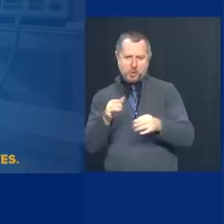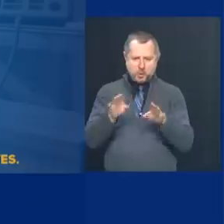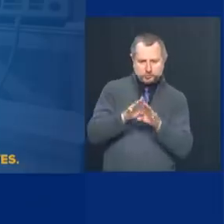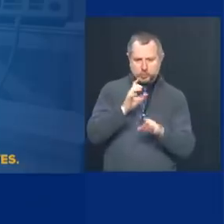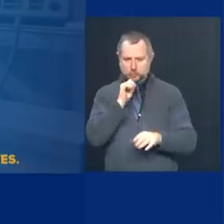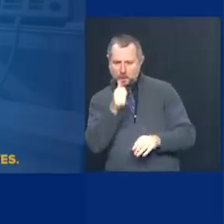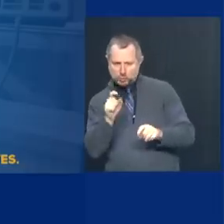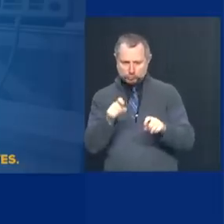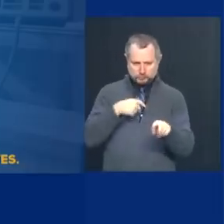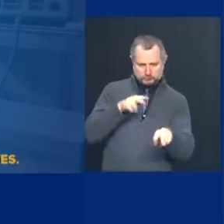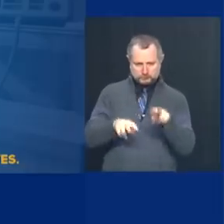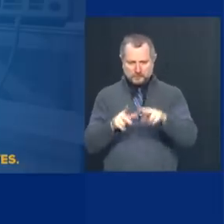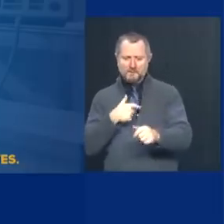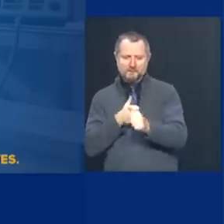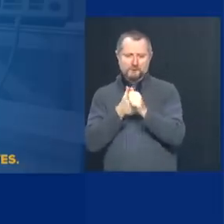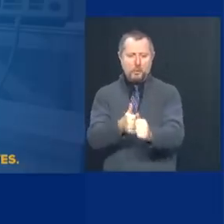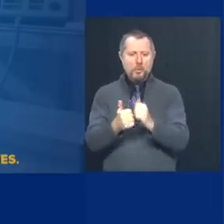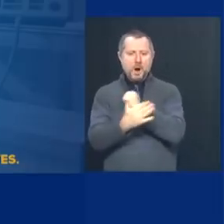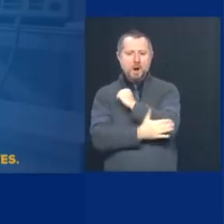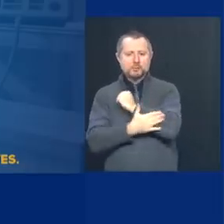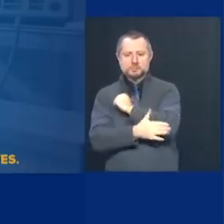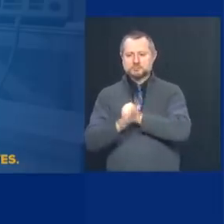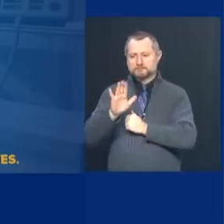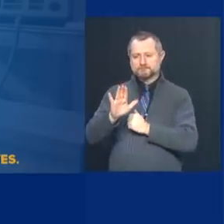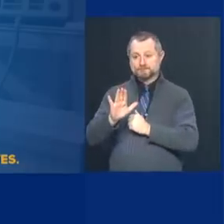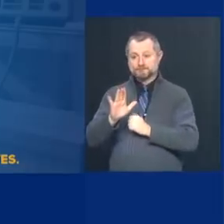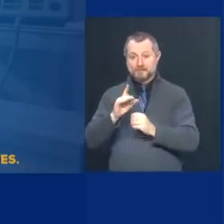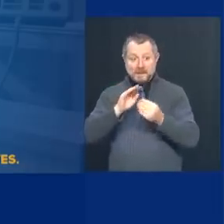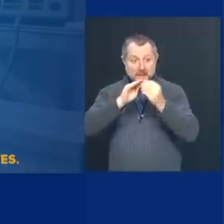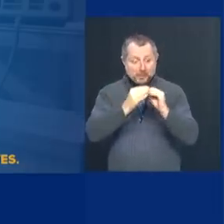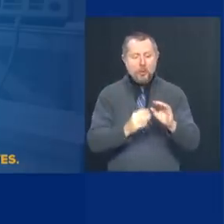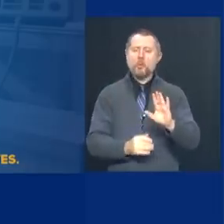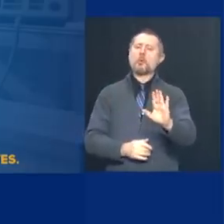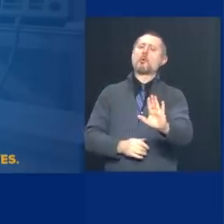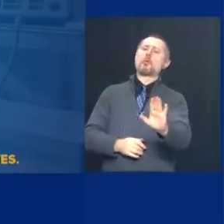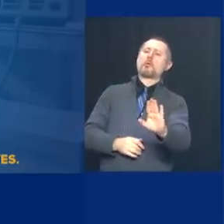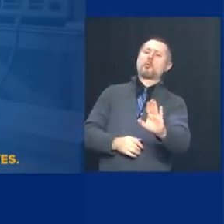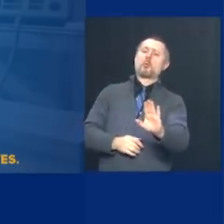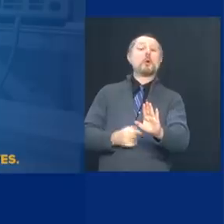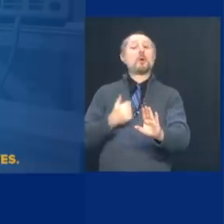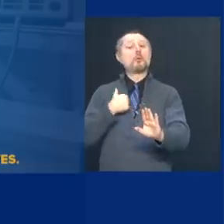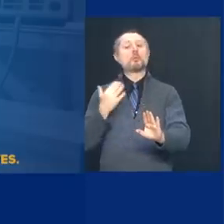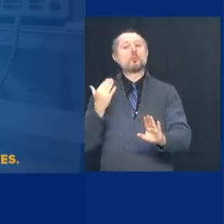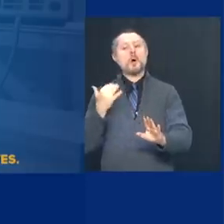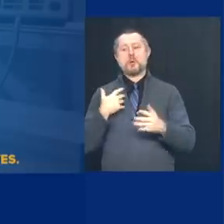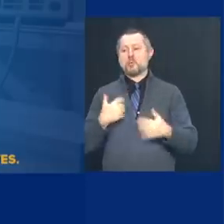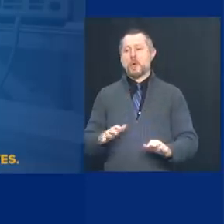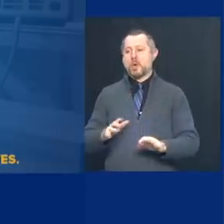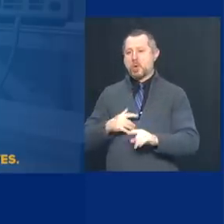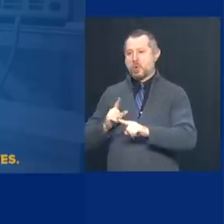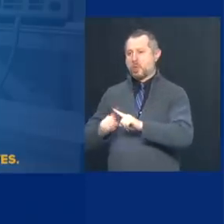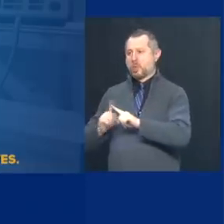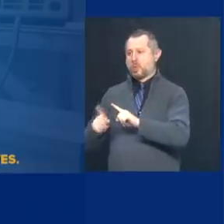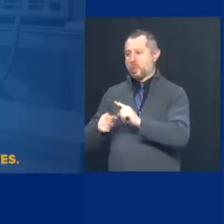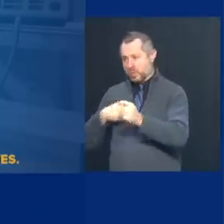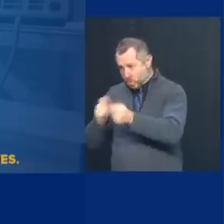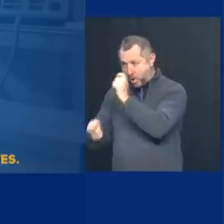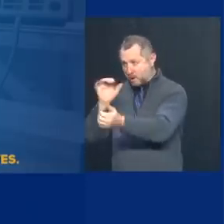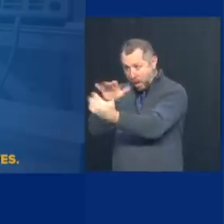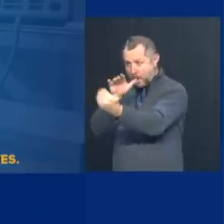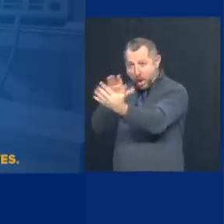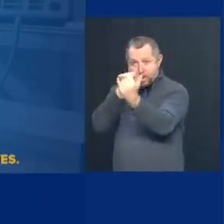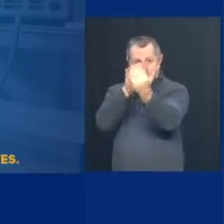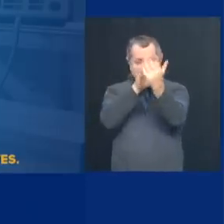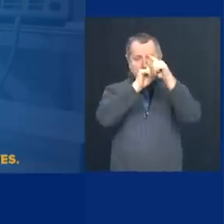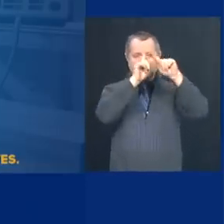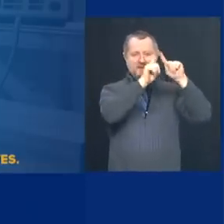county or city level. This, to me, avoids what I call the hodgepodge effect. Hodgepodge is a technical